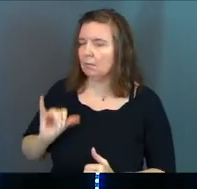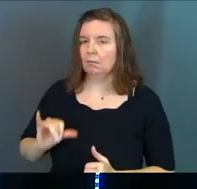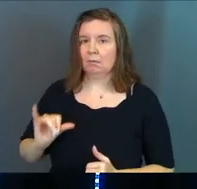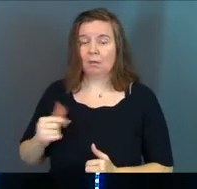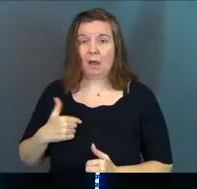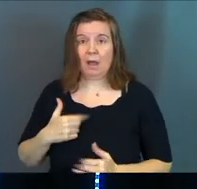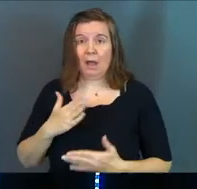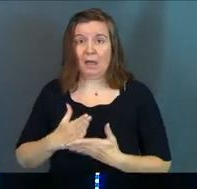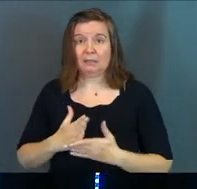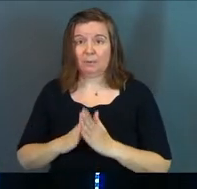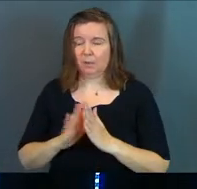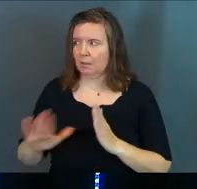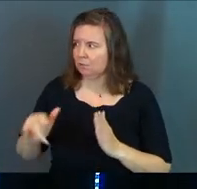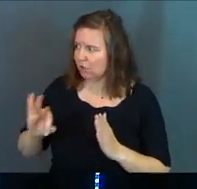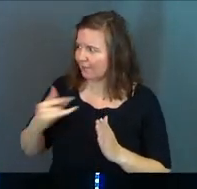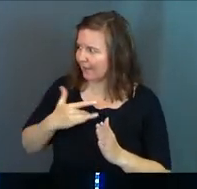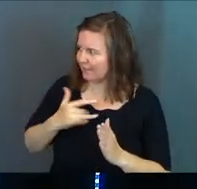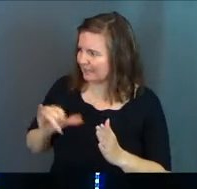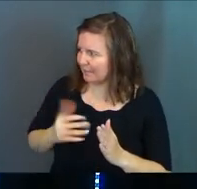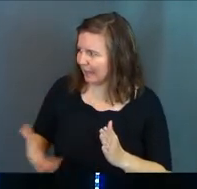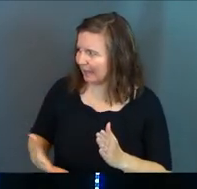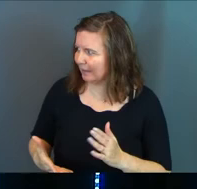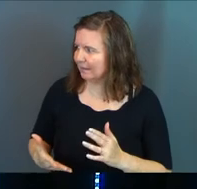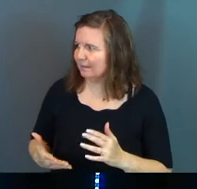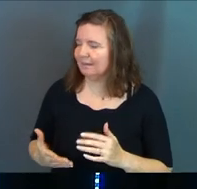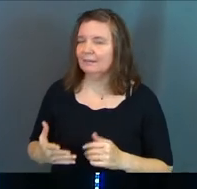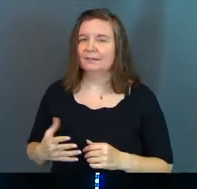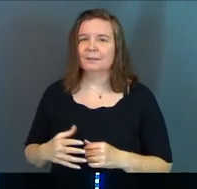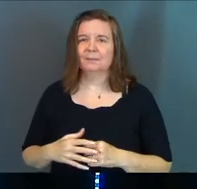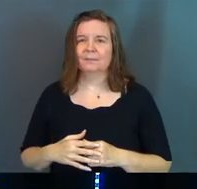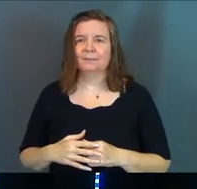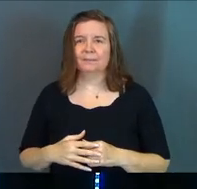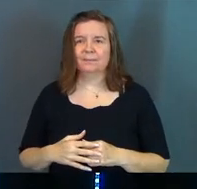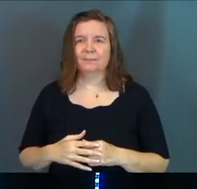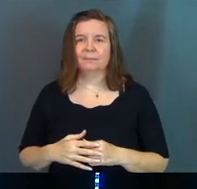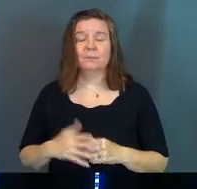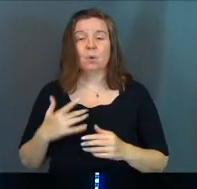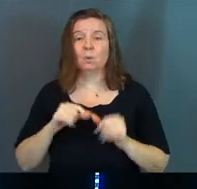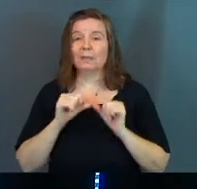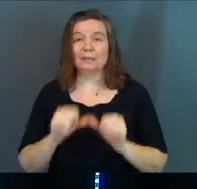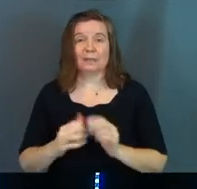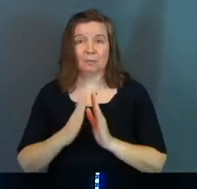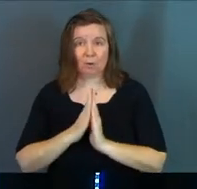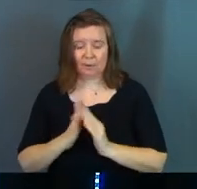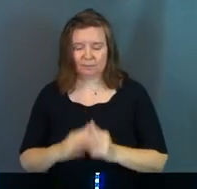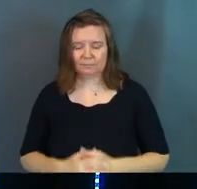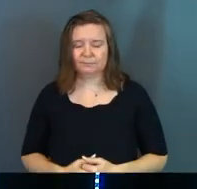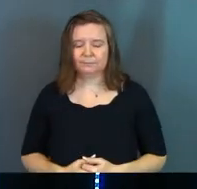like, I mean, I stopped the prayer. It's like, Jeff, I feel, you know. So we keep praying.